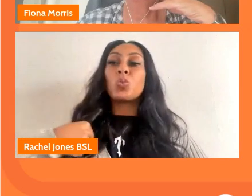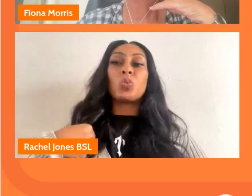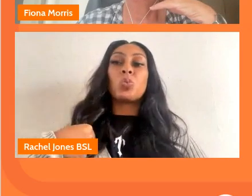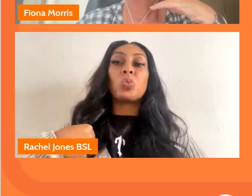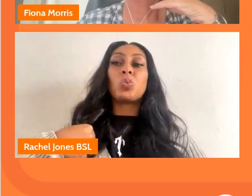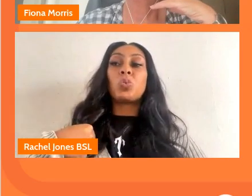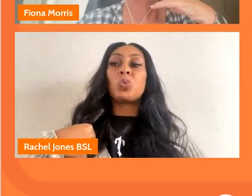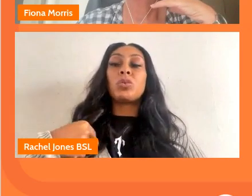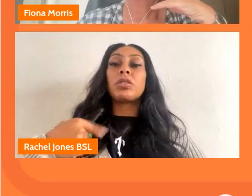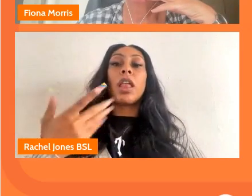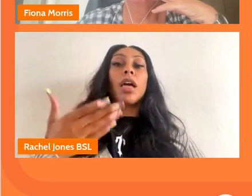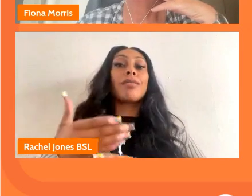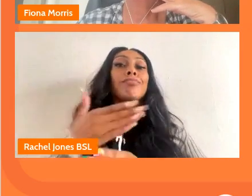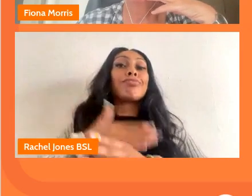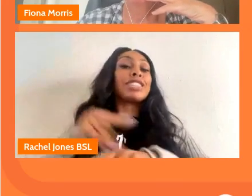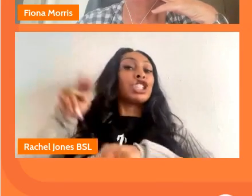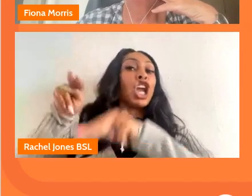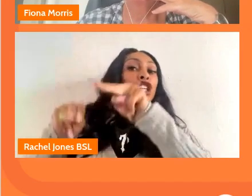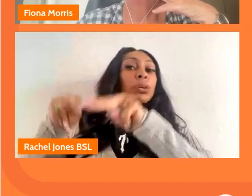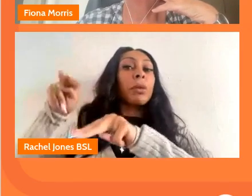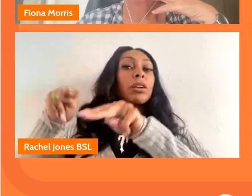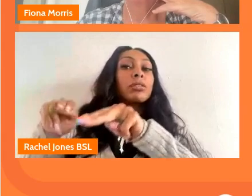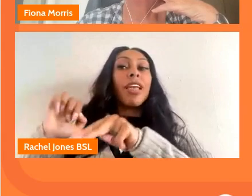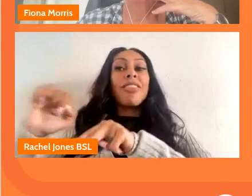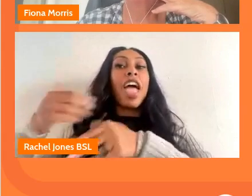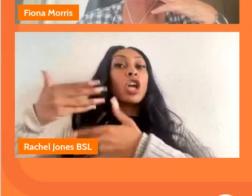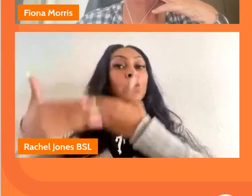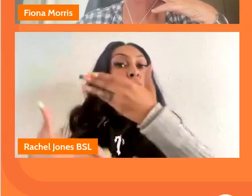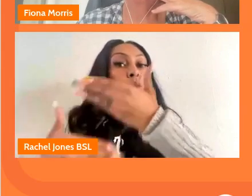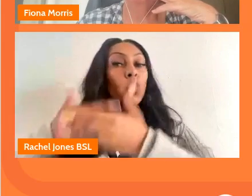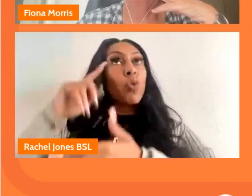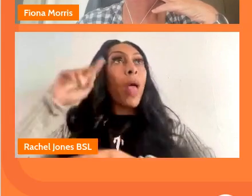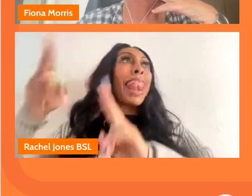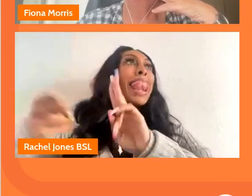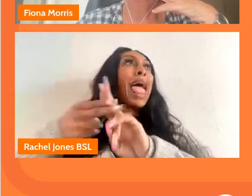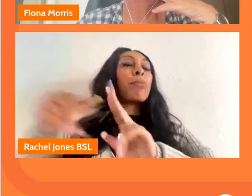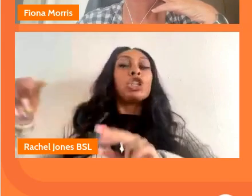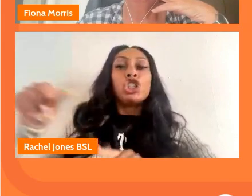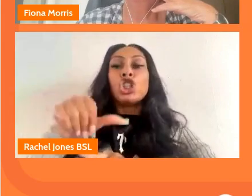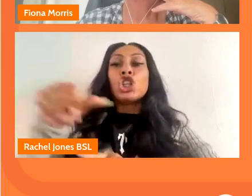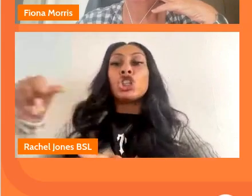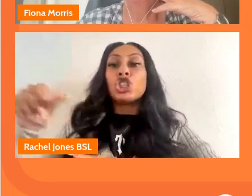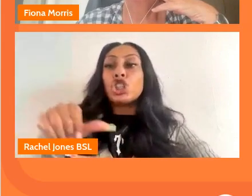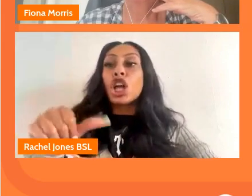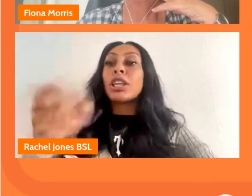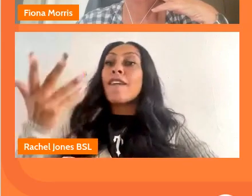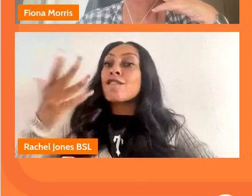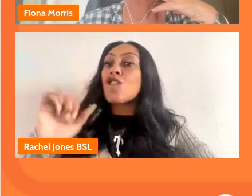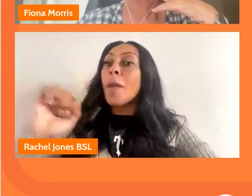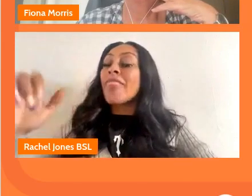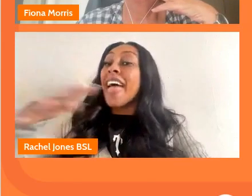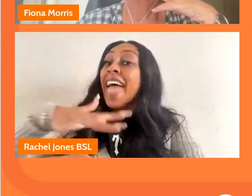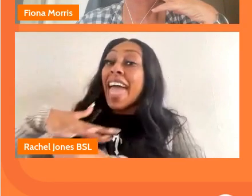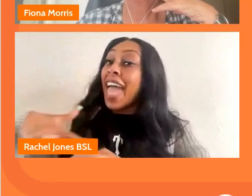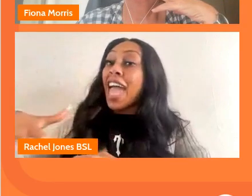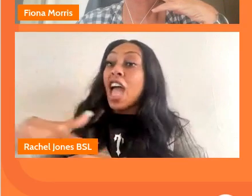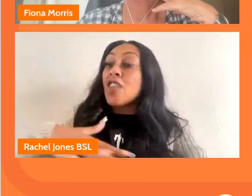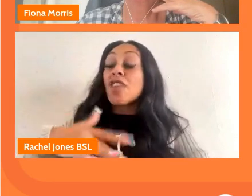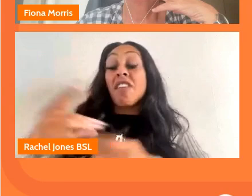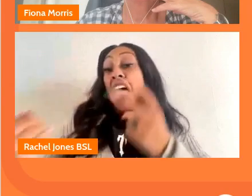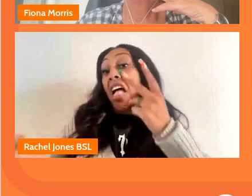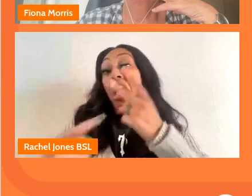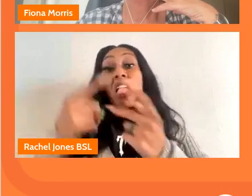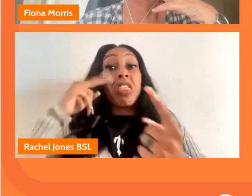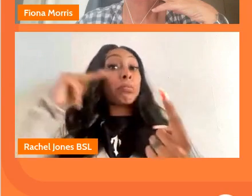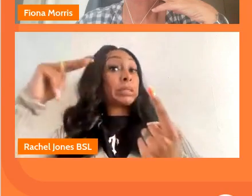not having presuppositions about what their story should be because of the area that they come from and they might have other perspectives and